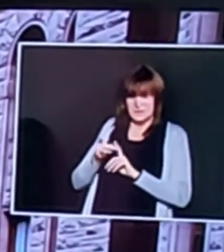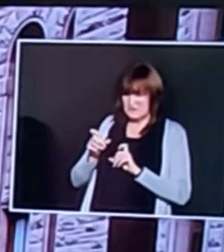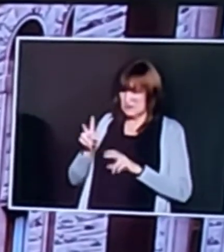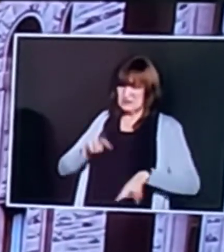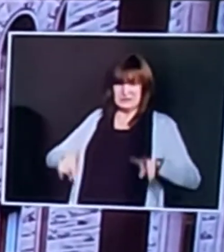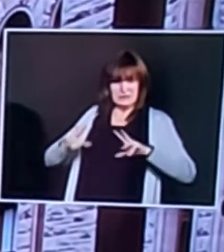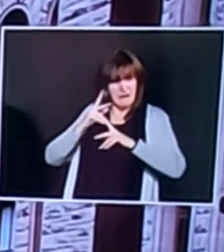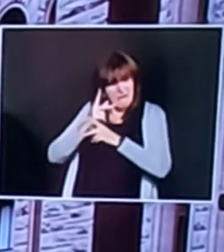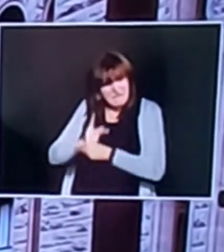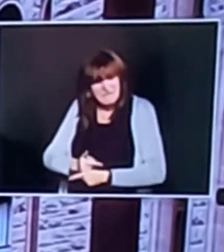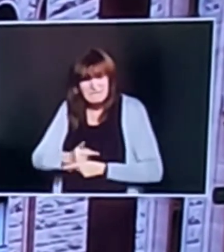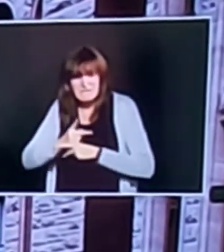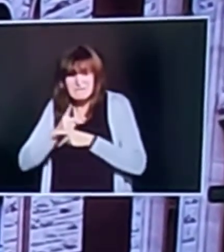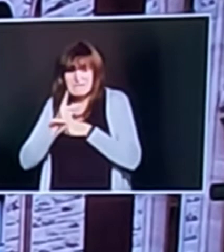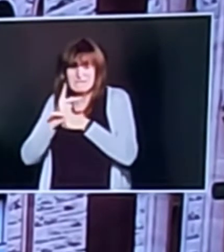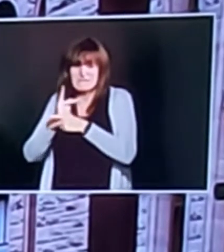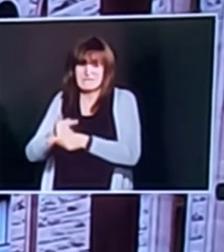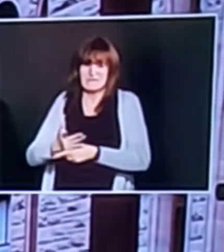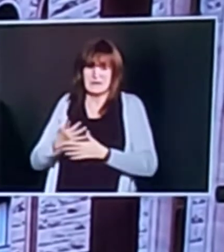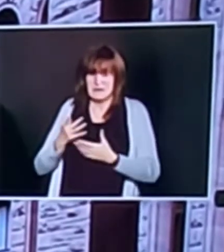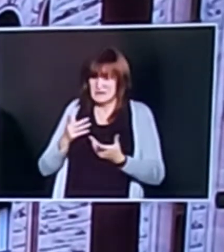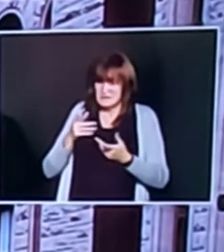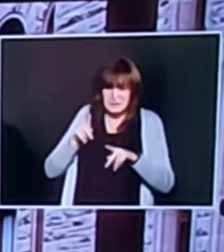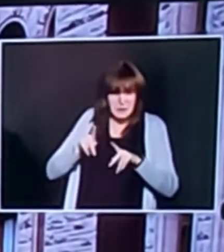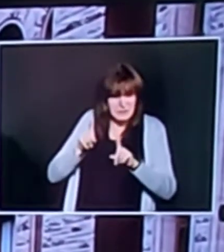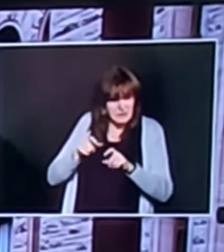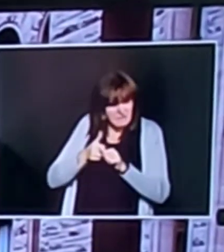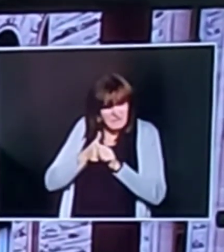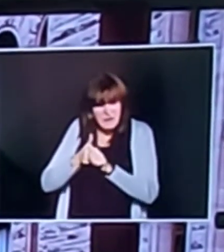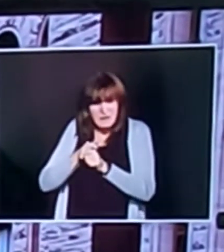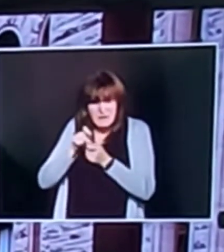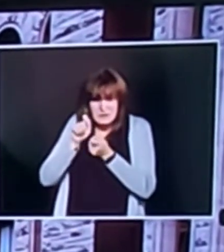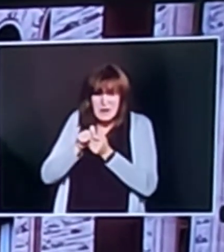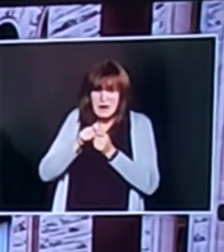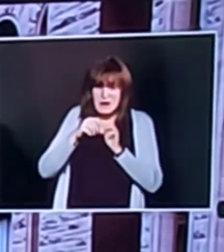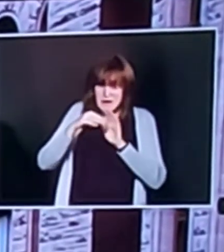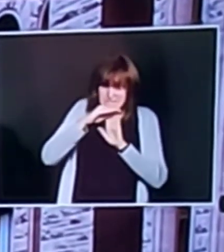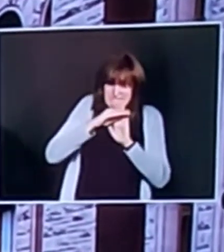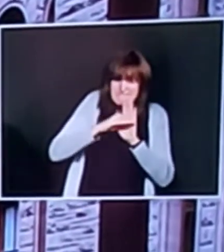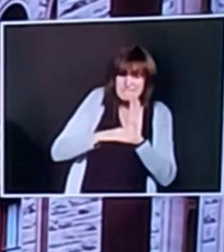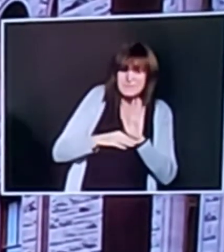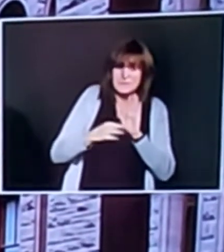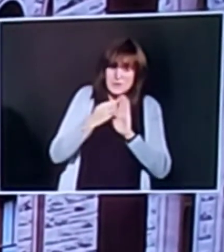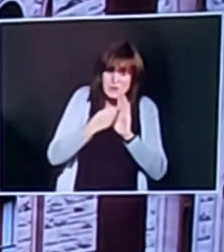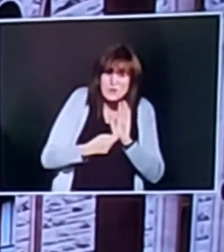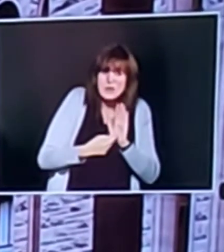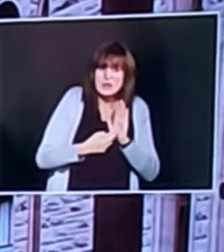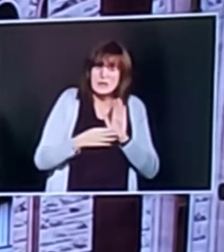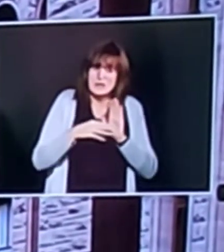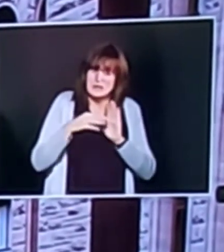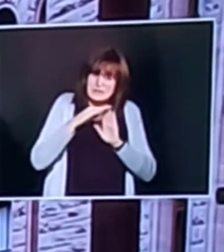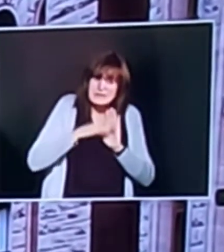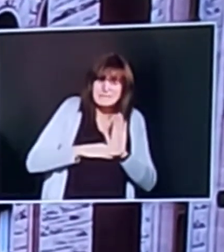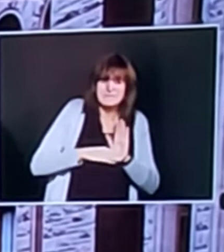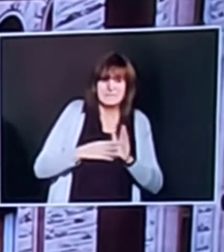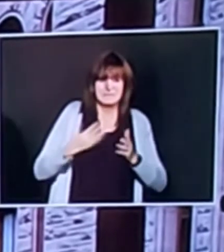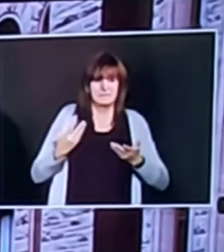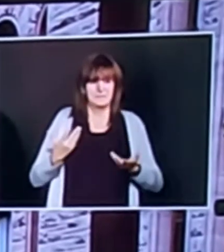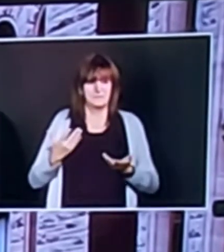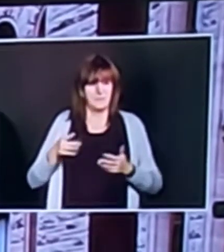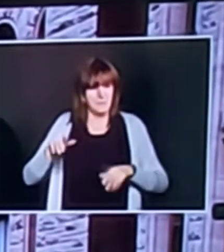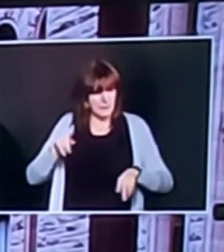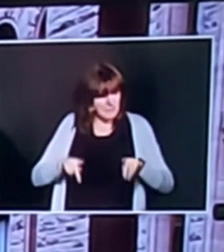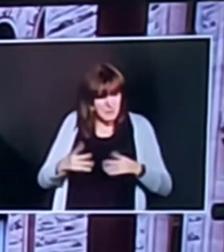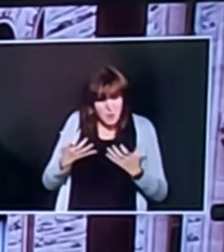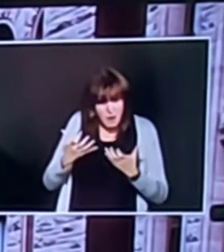in talking to our medical officers of health and even the south ontario they say the schools are too important to have open and close and open and close